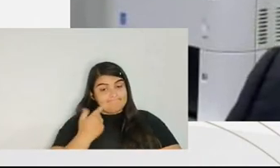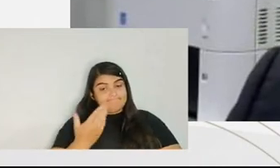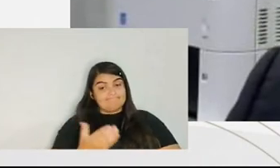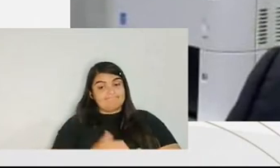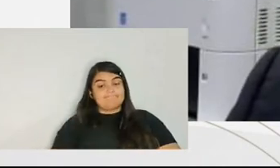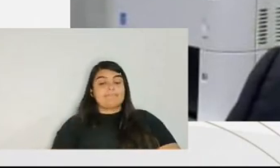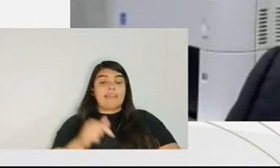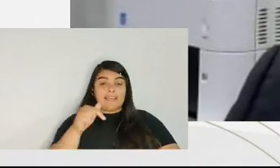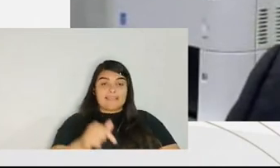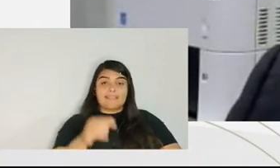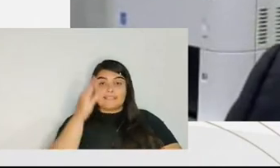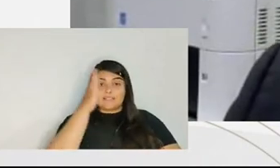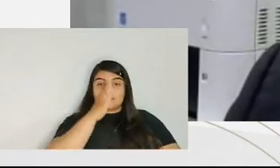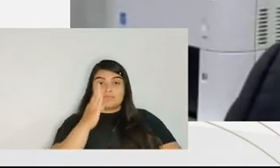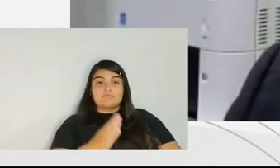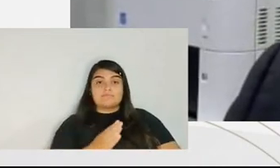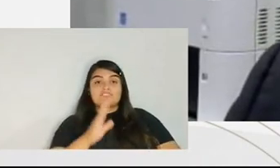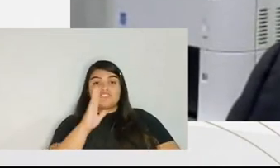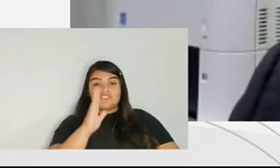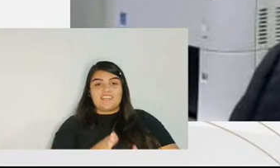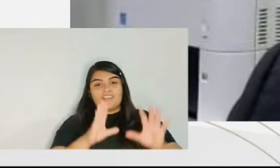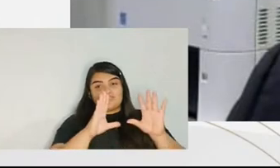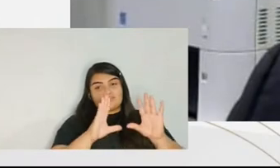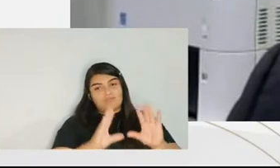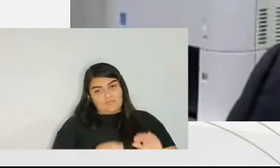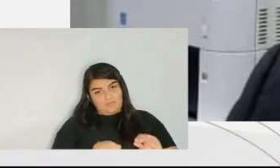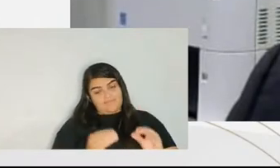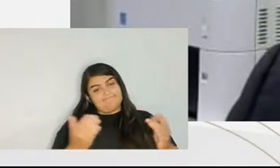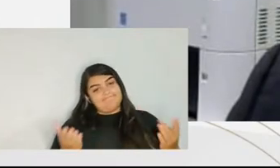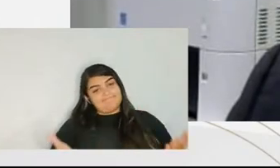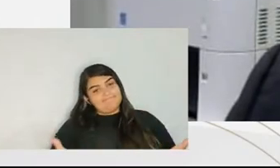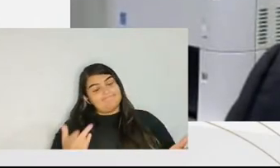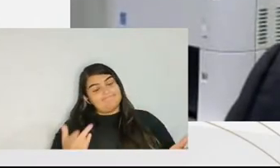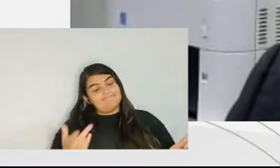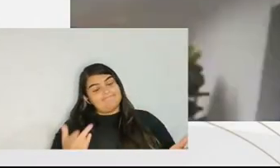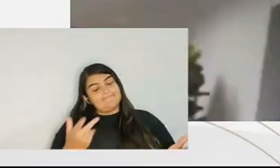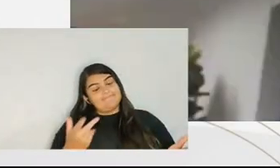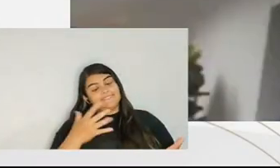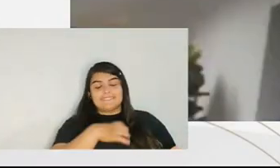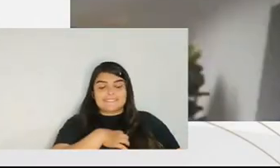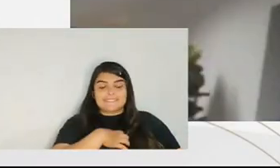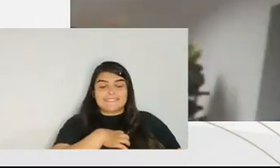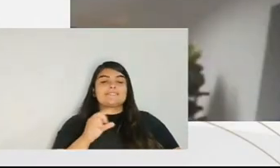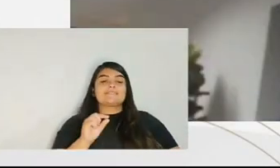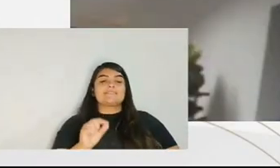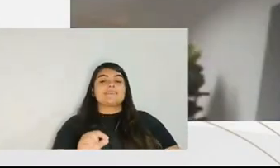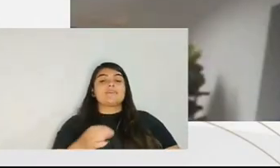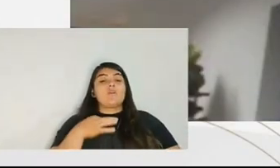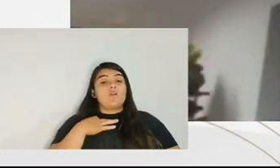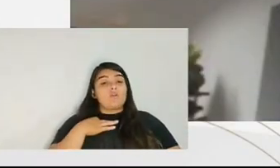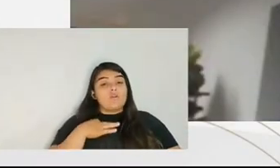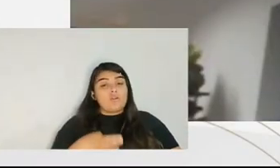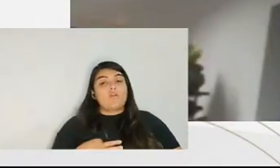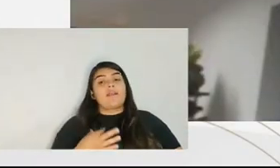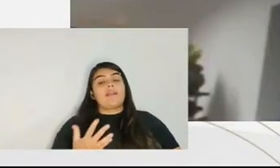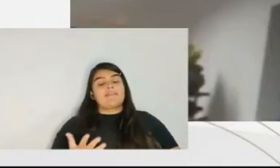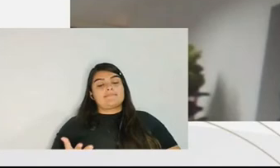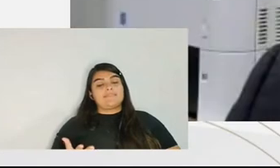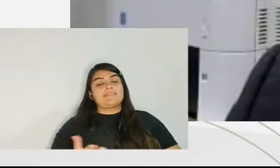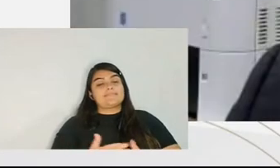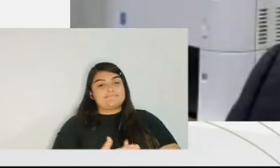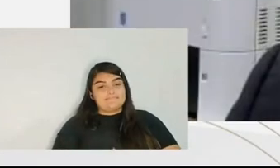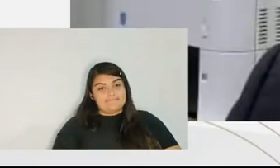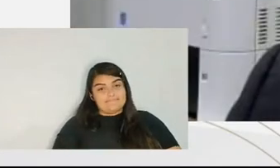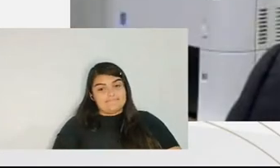Magistrature here in Brazil, here it's night. It's almost 8 p.m.